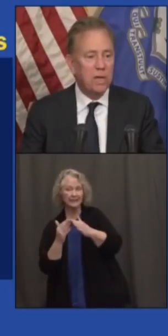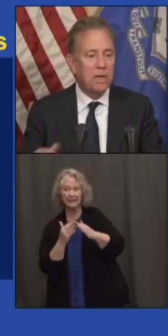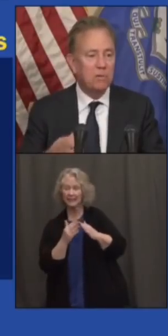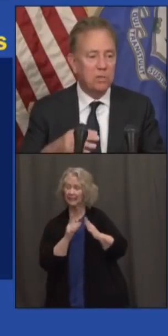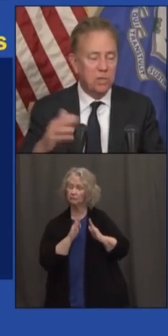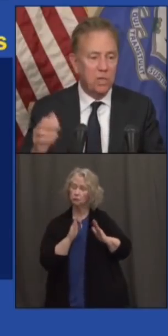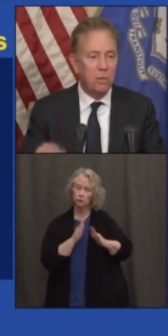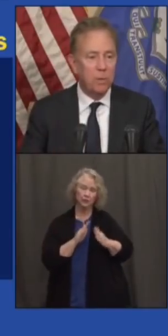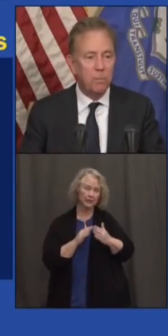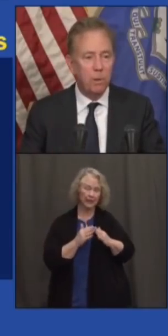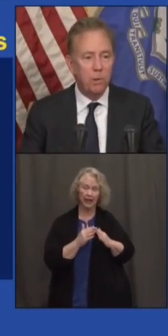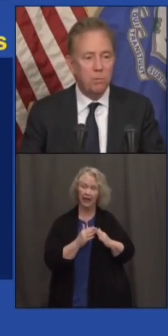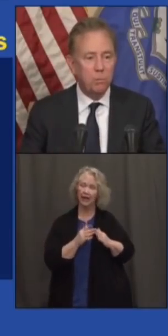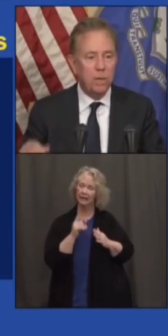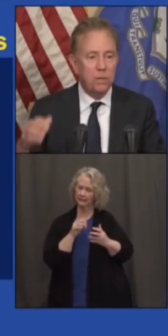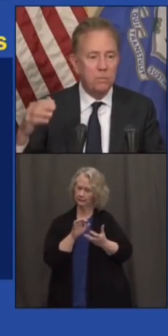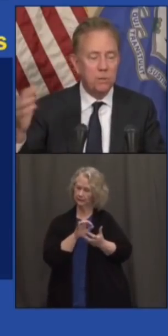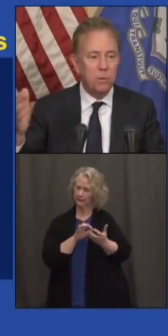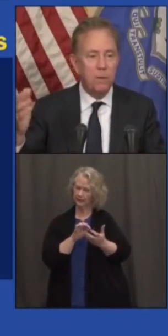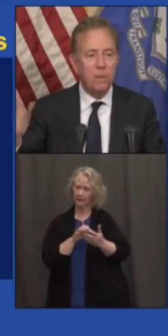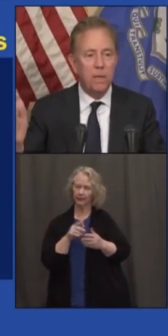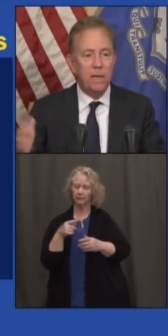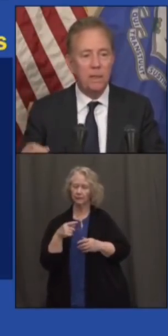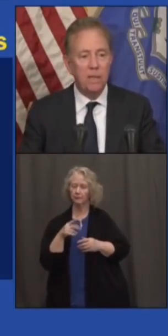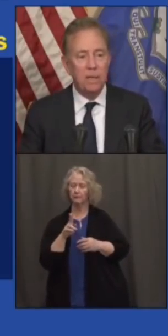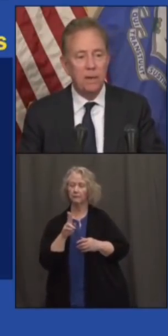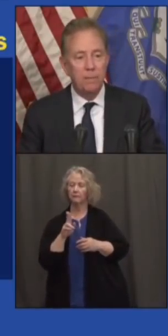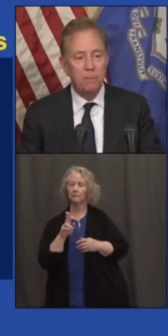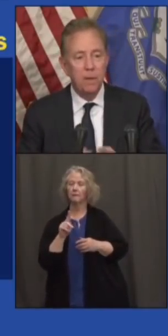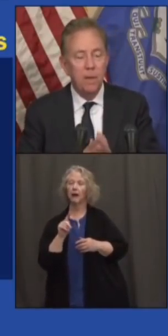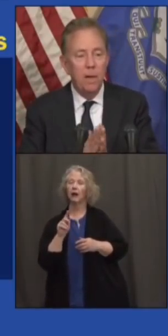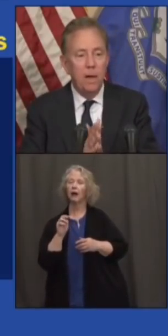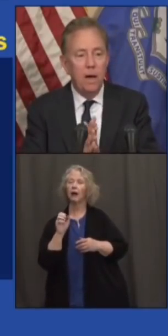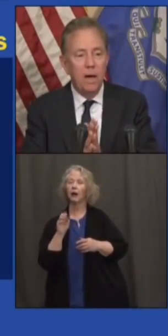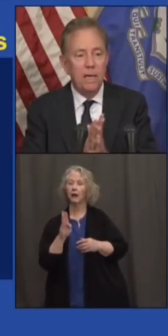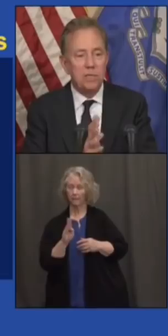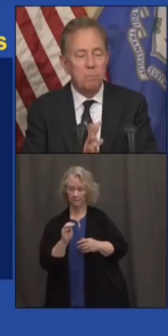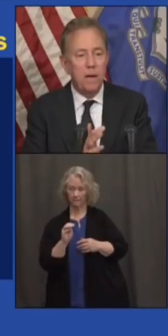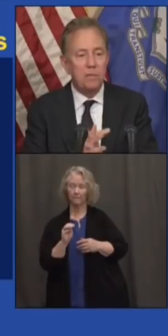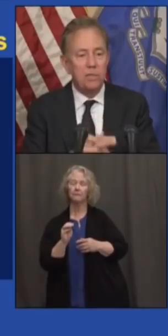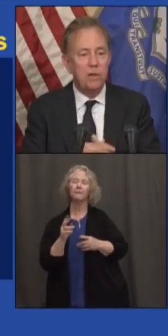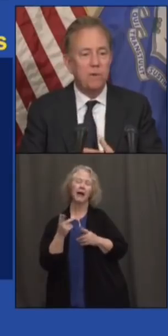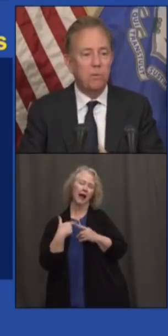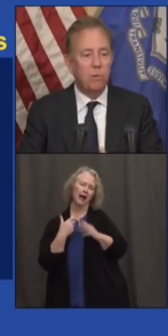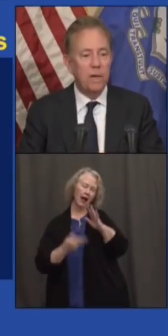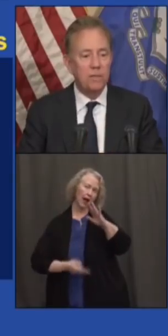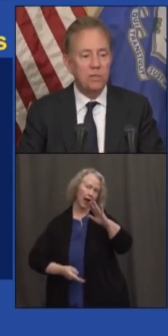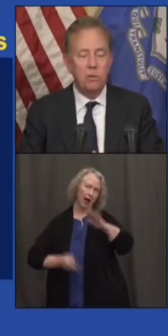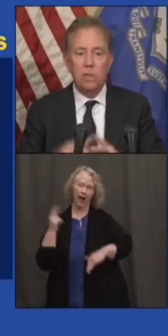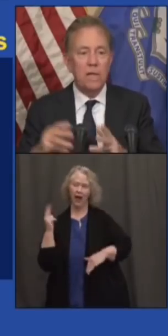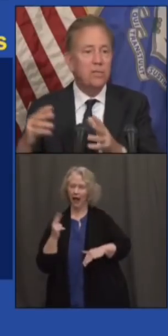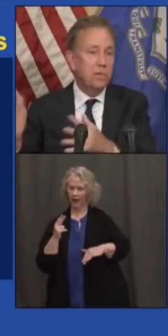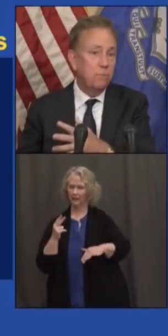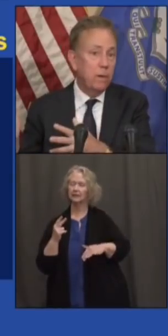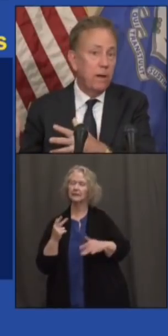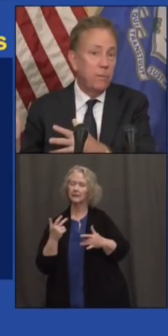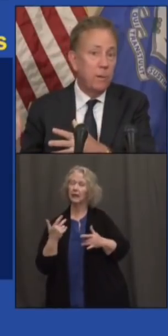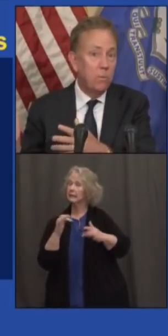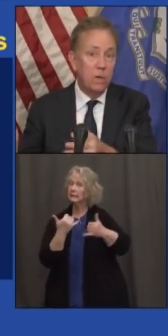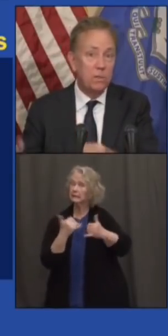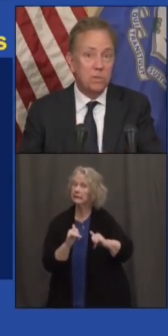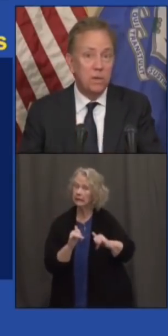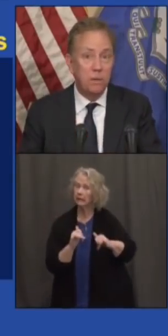smallest towns. It's a little bit of both. Putnam has probably got the highest positivity rate, still less than